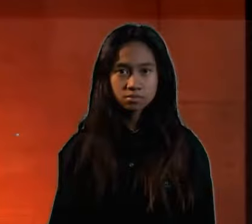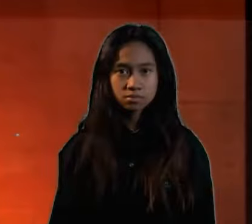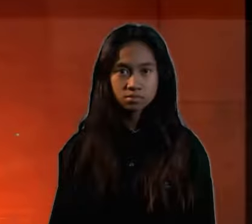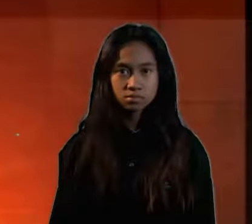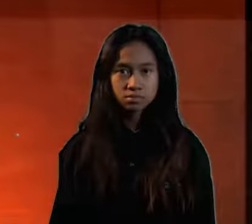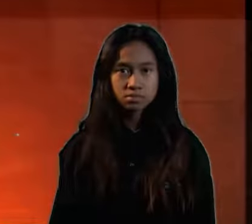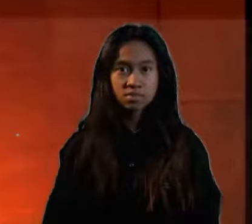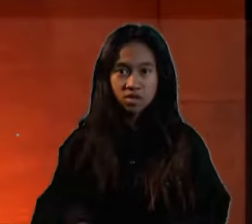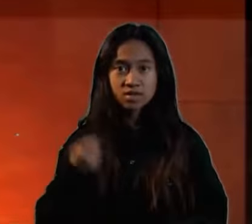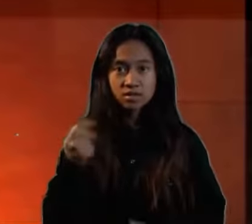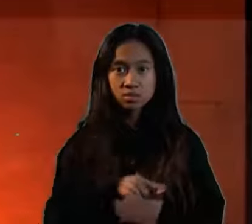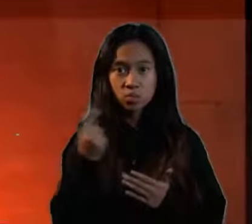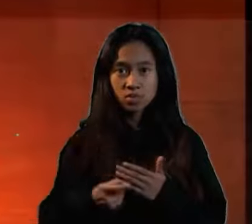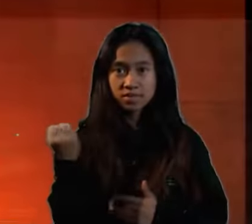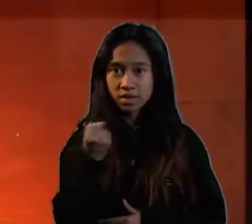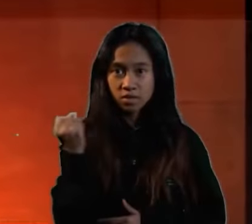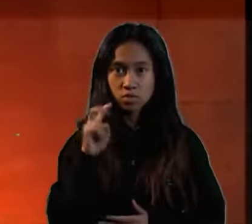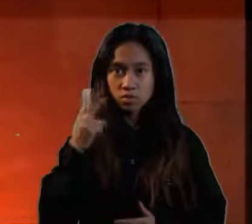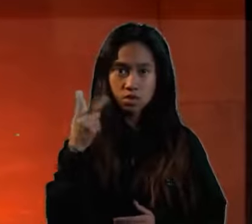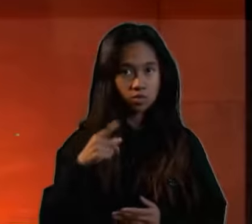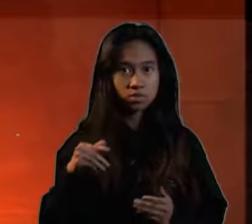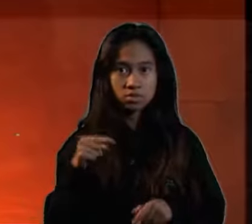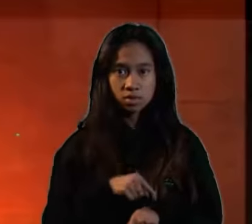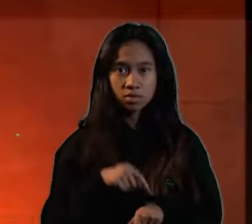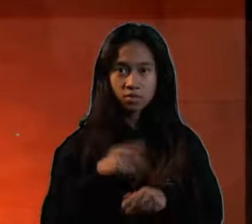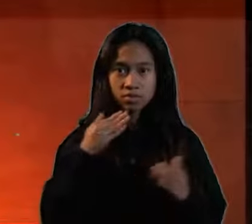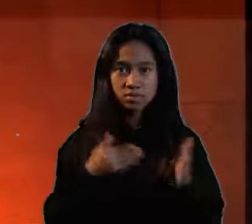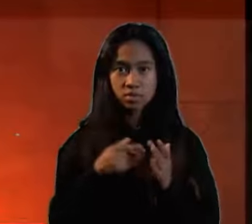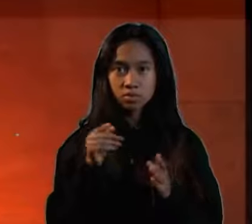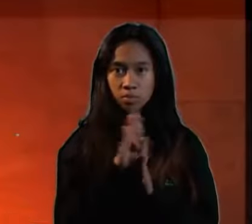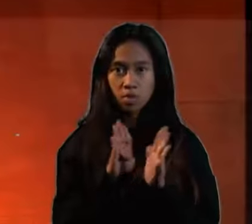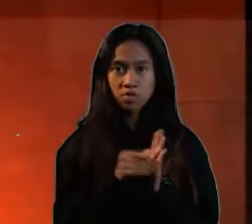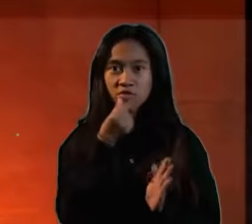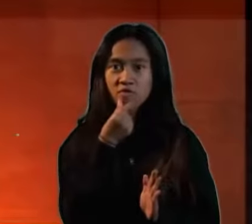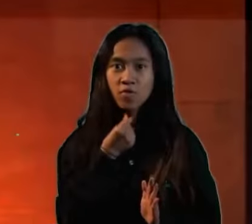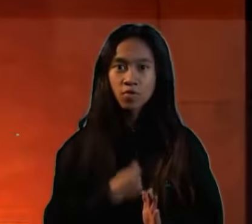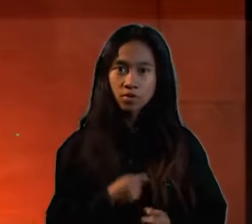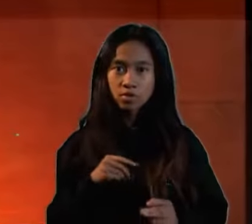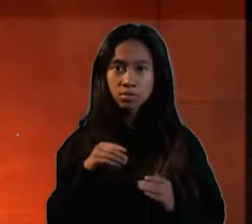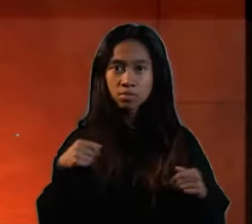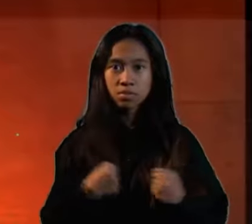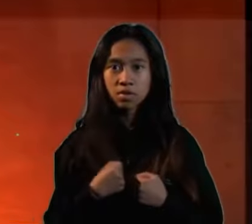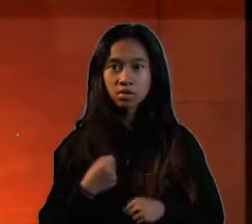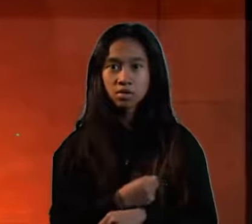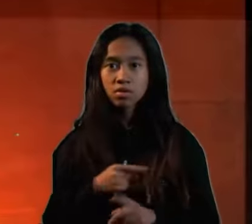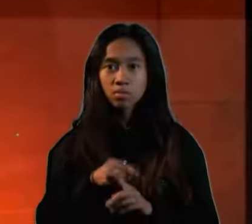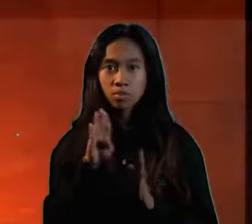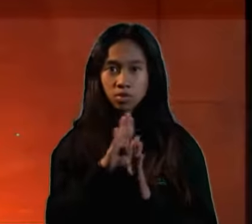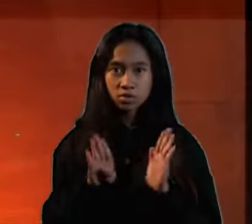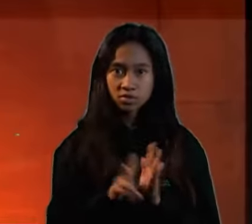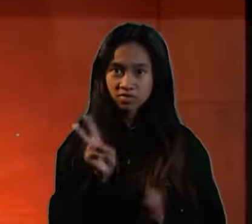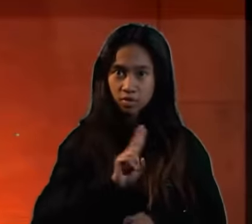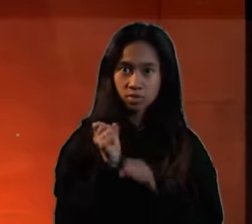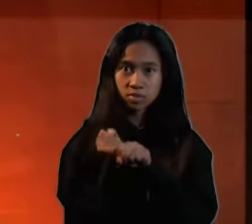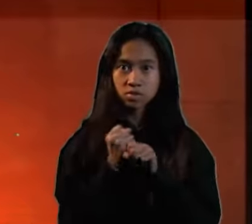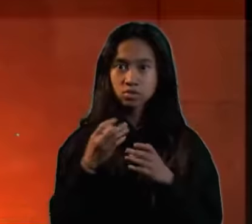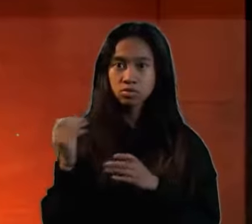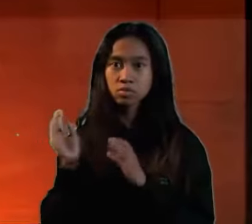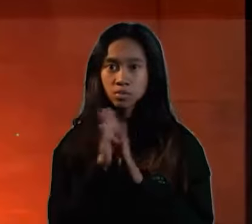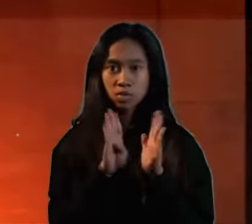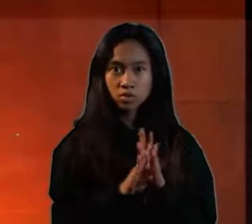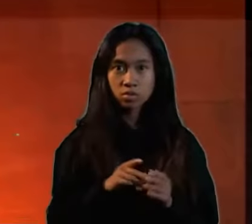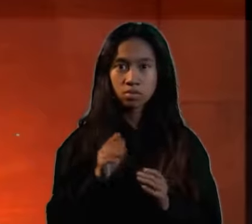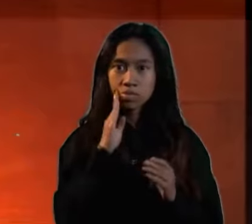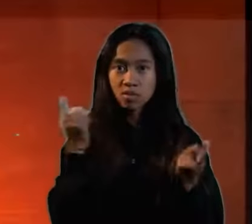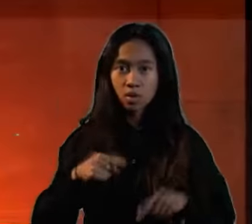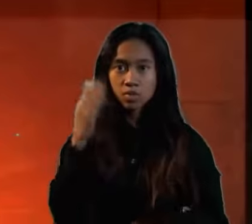This Saturday is round two of the Cougar versus the Scrawny Cats, the Battle of Benbrook. Varsity Baseball versus Benbrook will be at